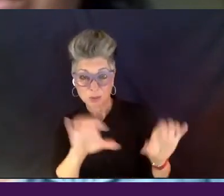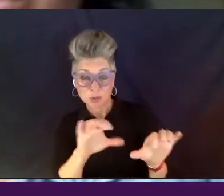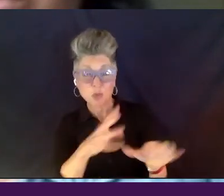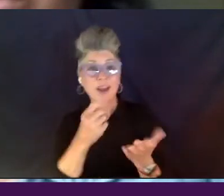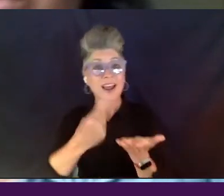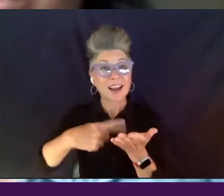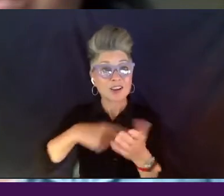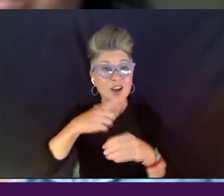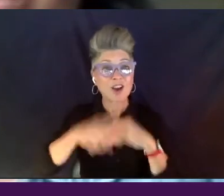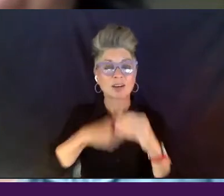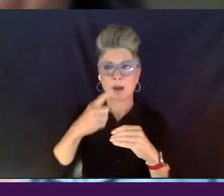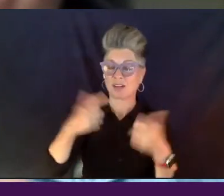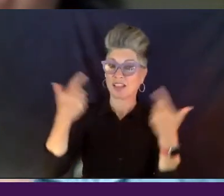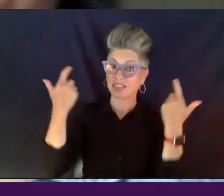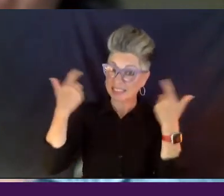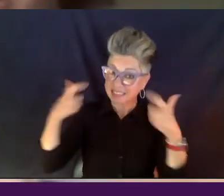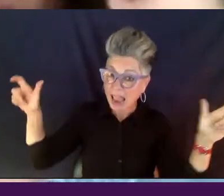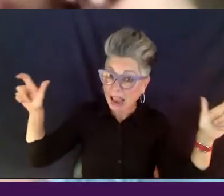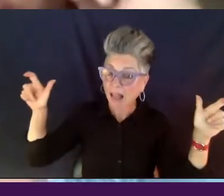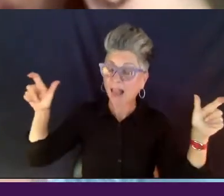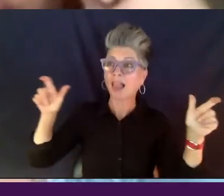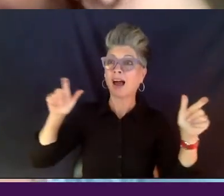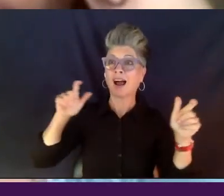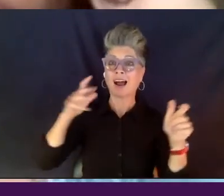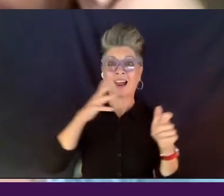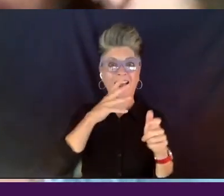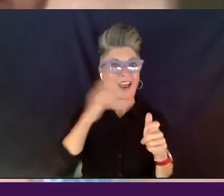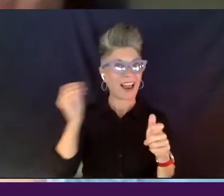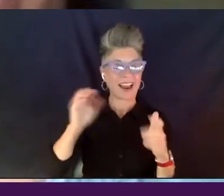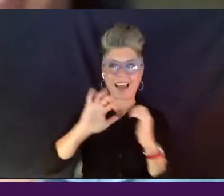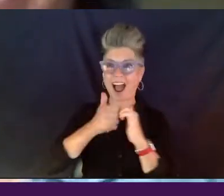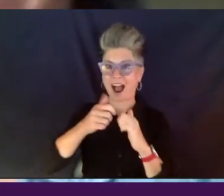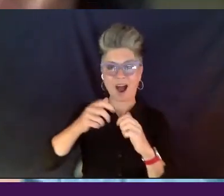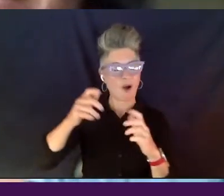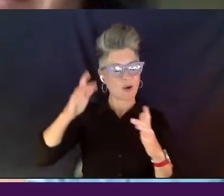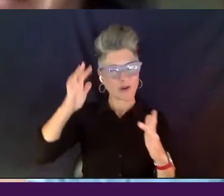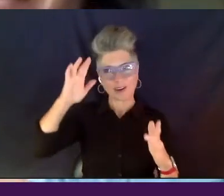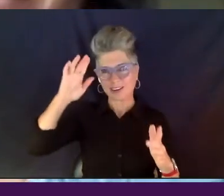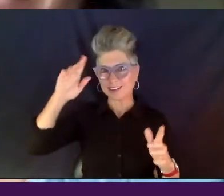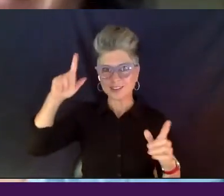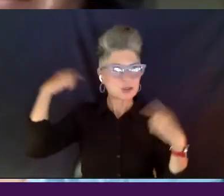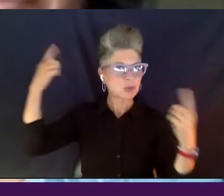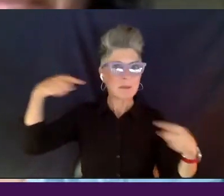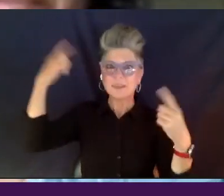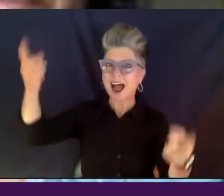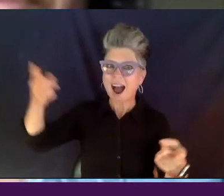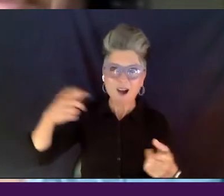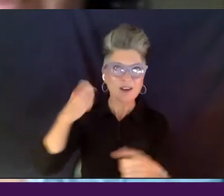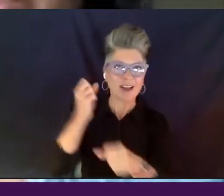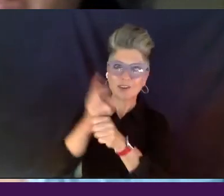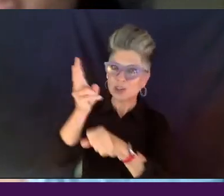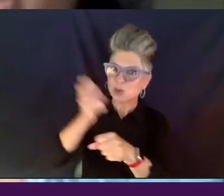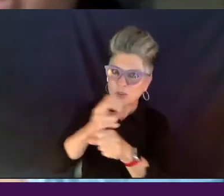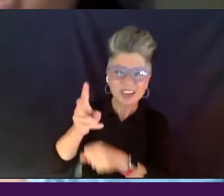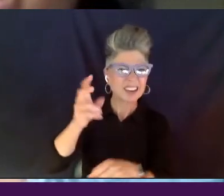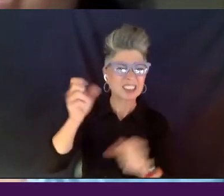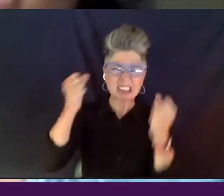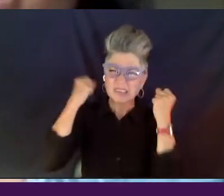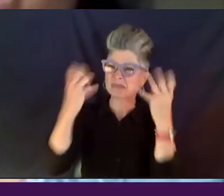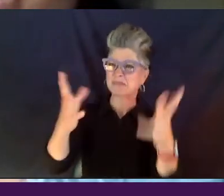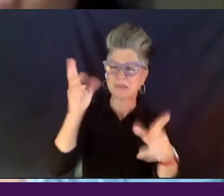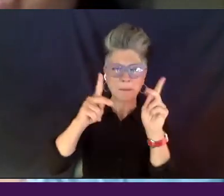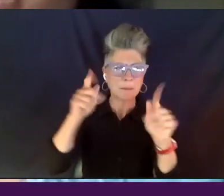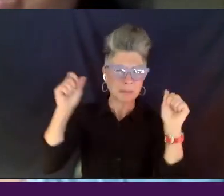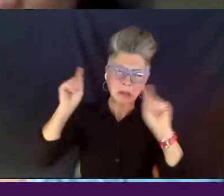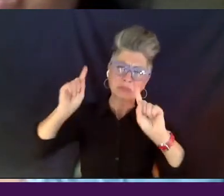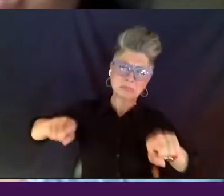the scale of our family reunions and how tricked out they are, you know, every two years and how many people attend and how organized, uh, you know,